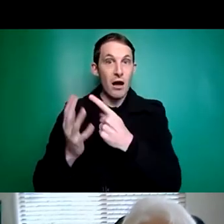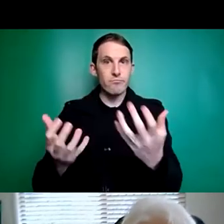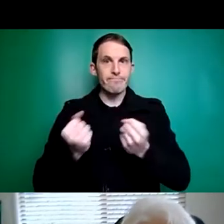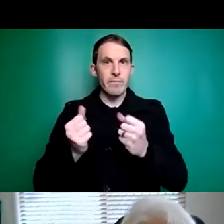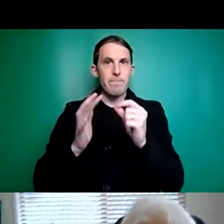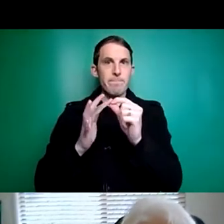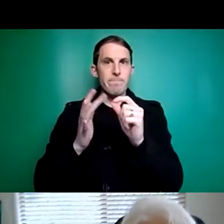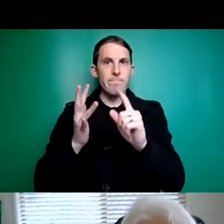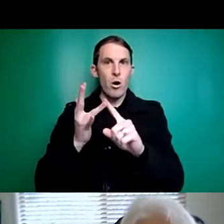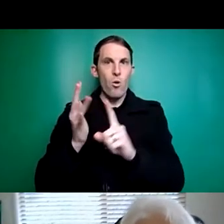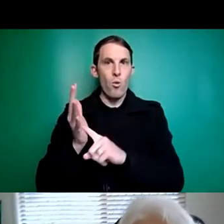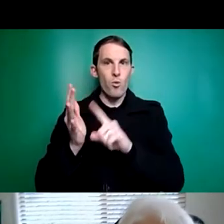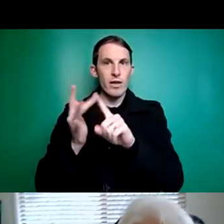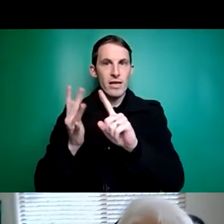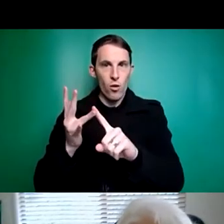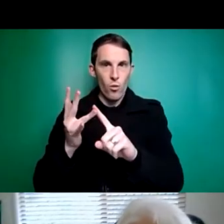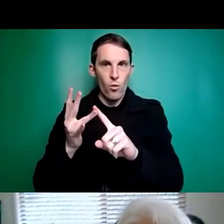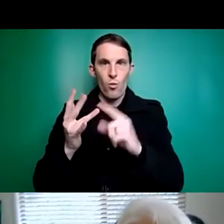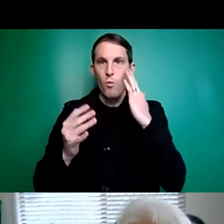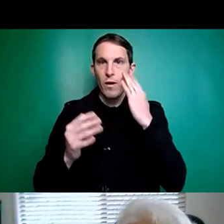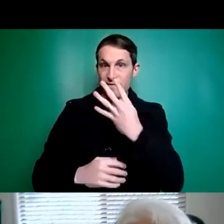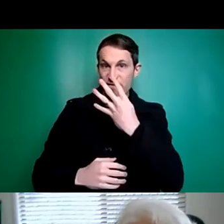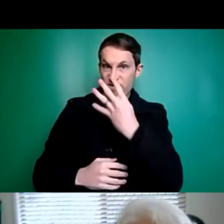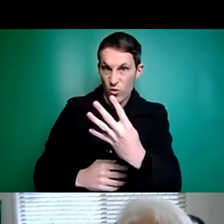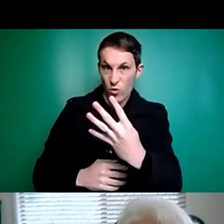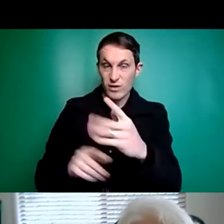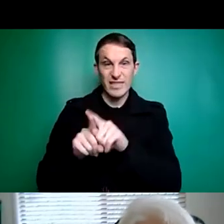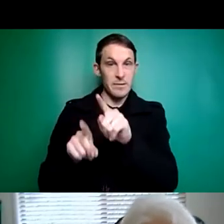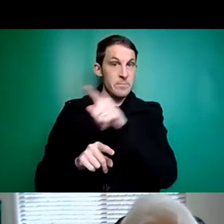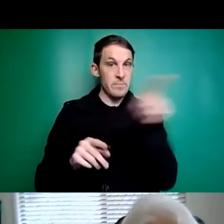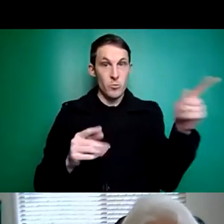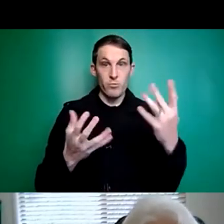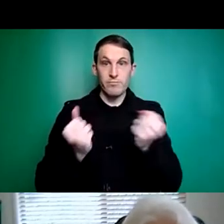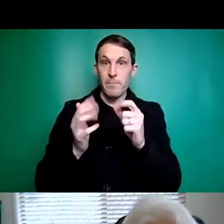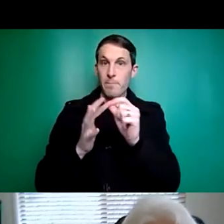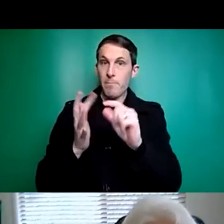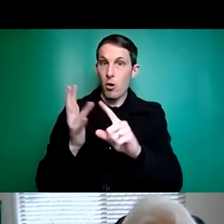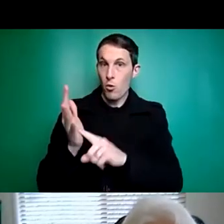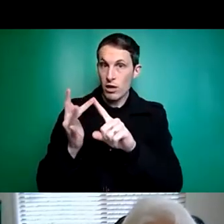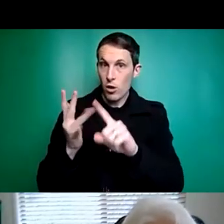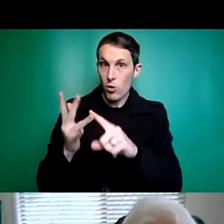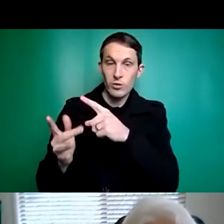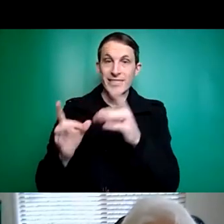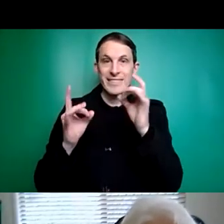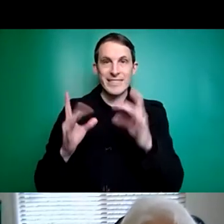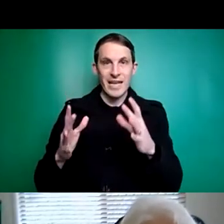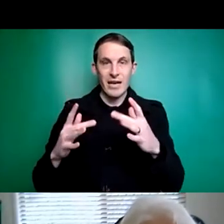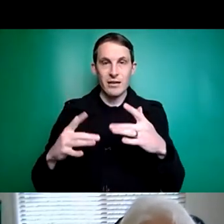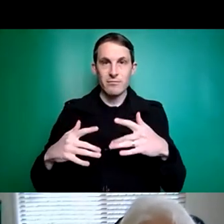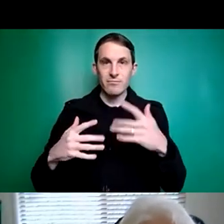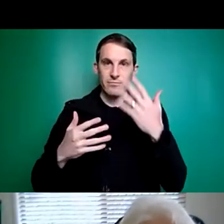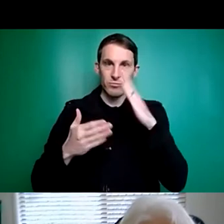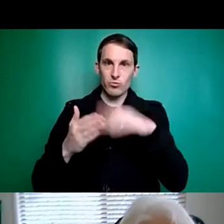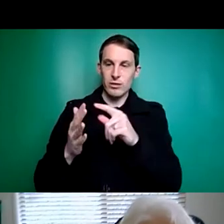at age four and like many polio survivors started to experience post-polio syndrome